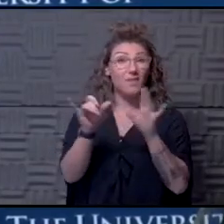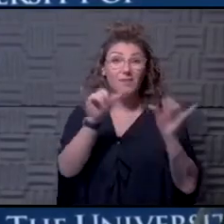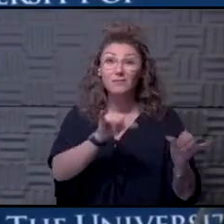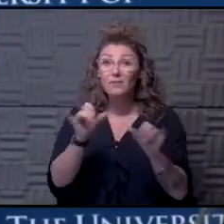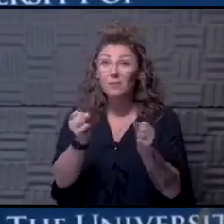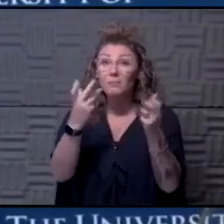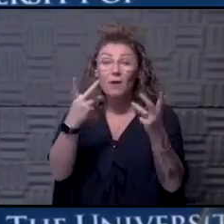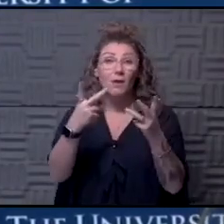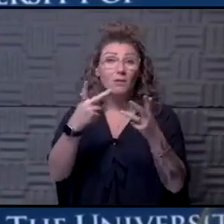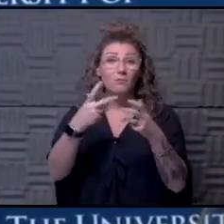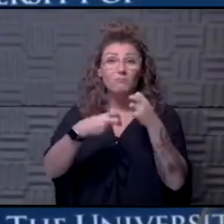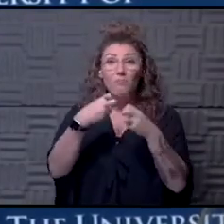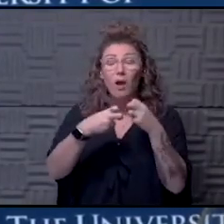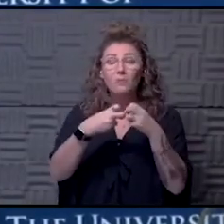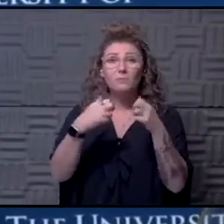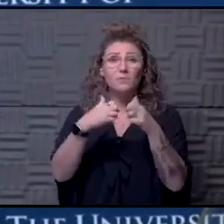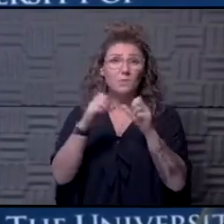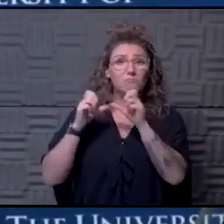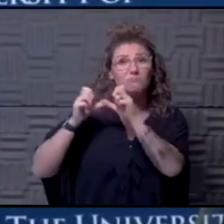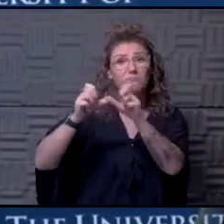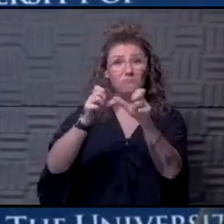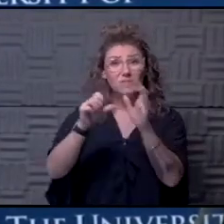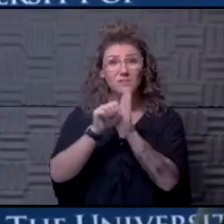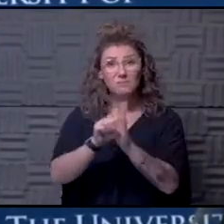with the long, long haul type symptoms.